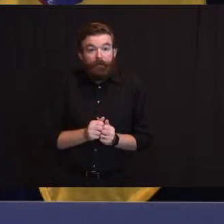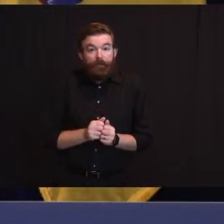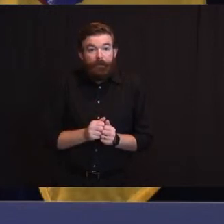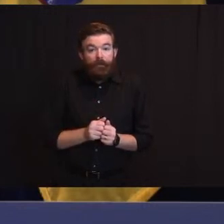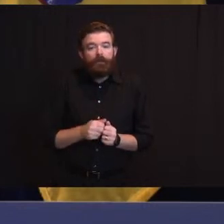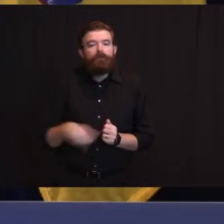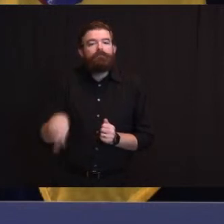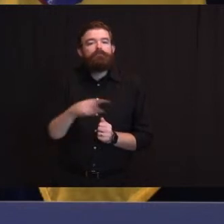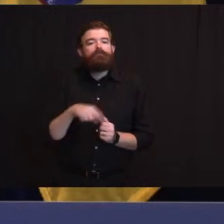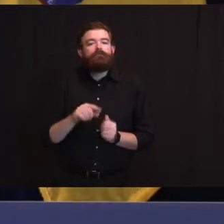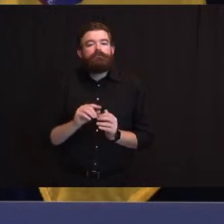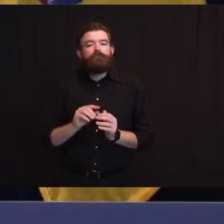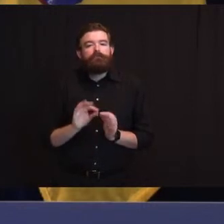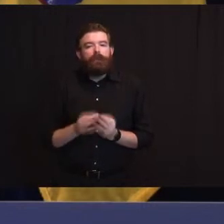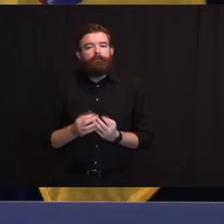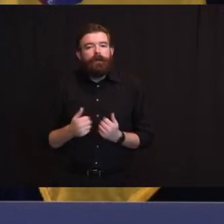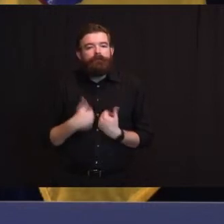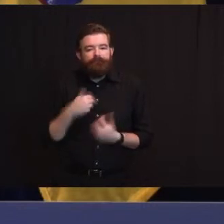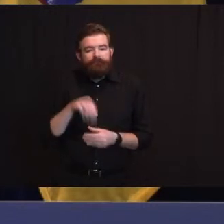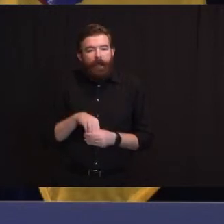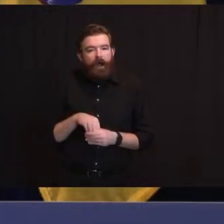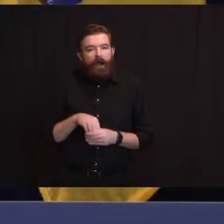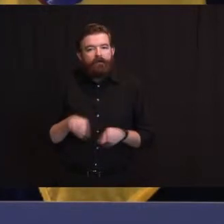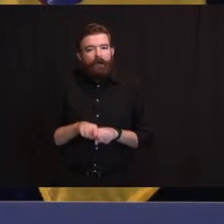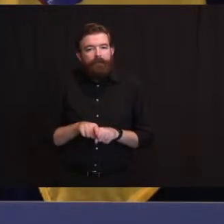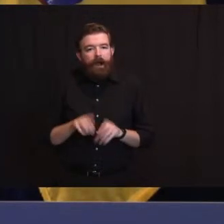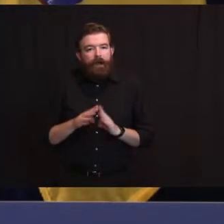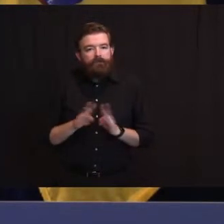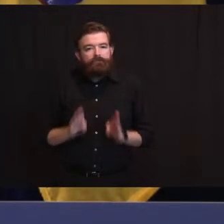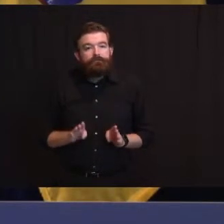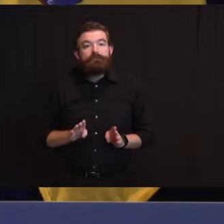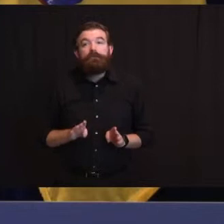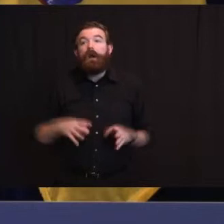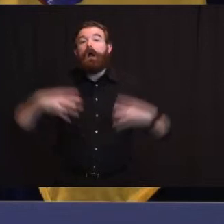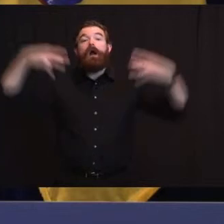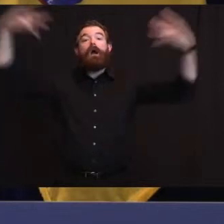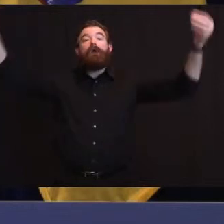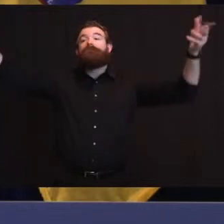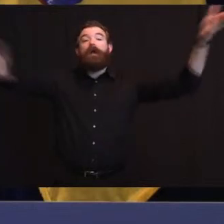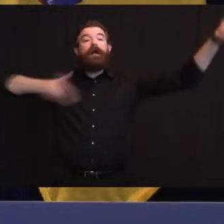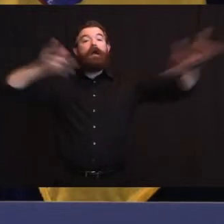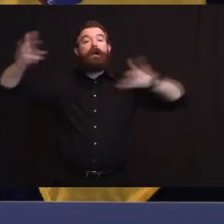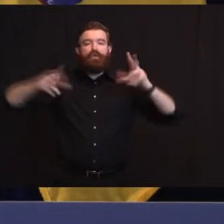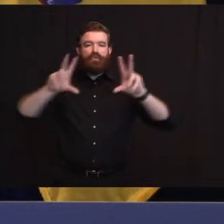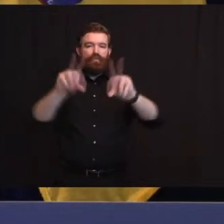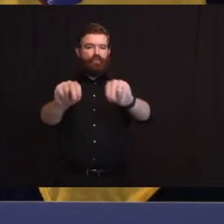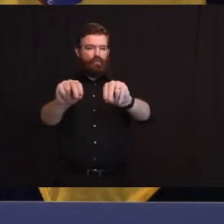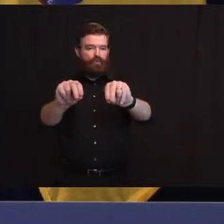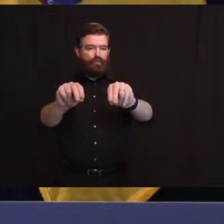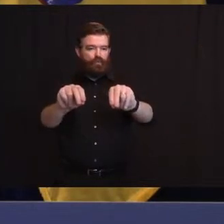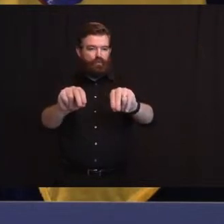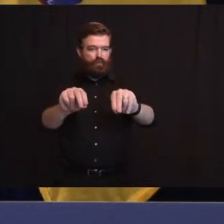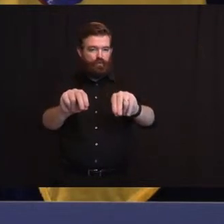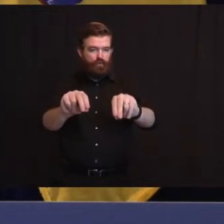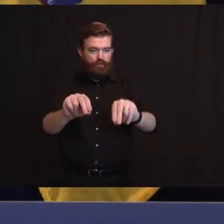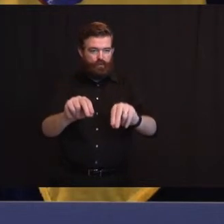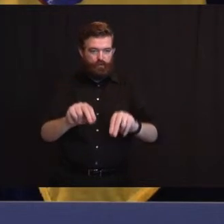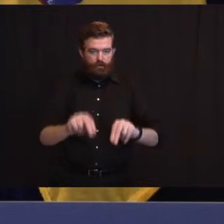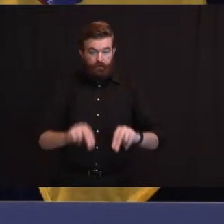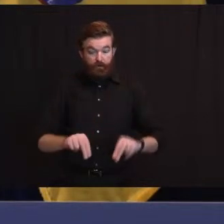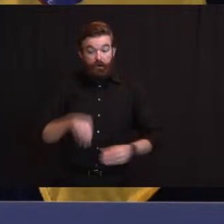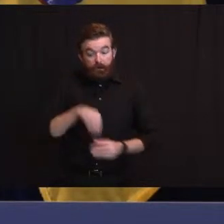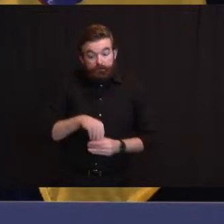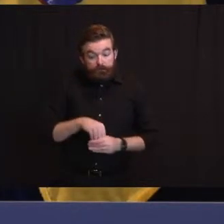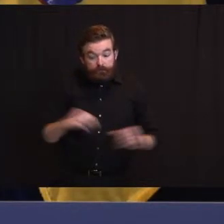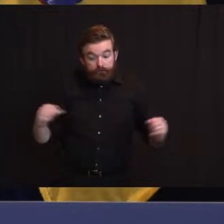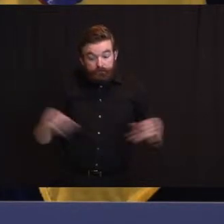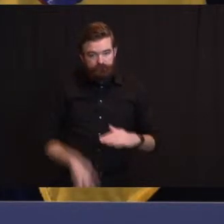that remember we have a 10 person indoor limit 10 and stay away from each other even